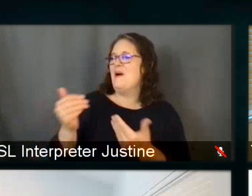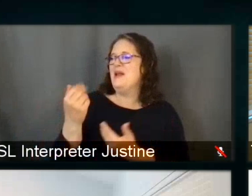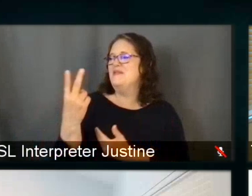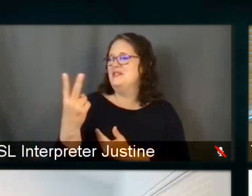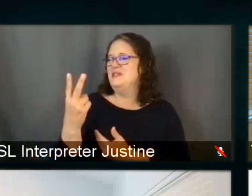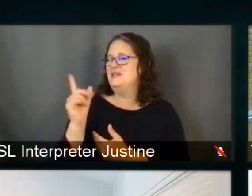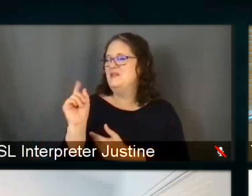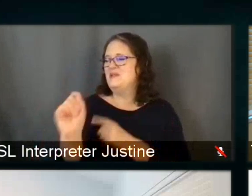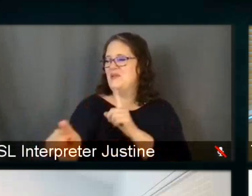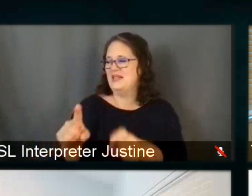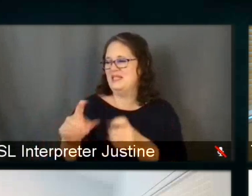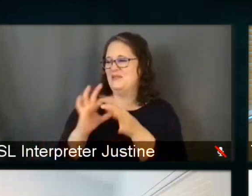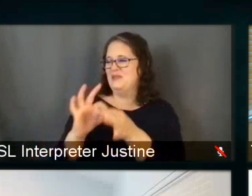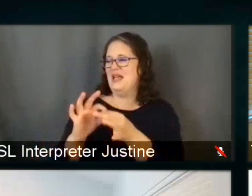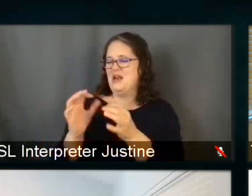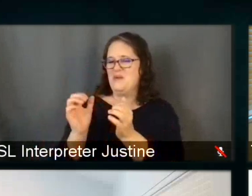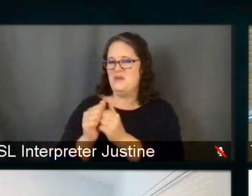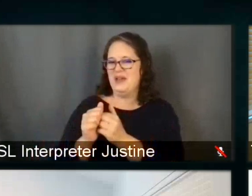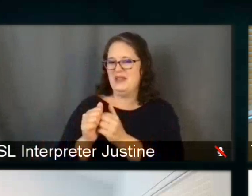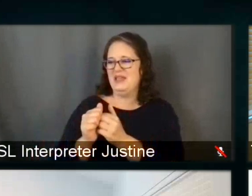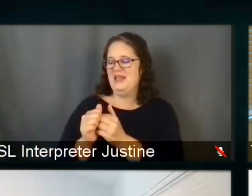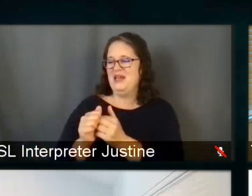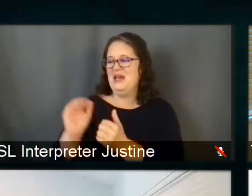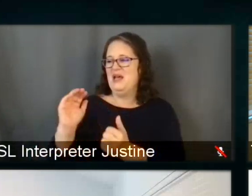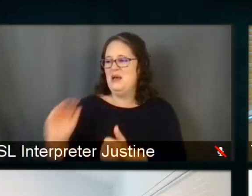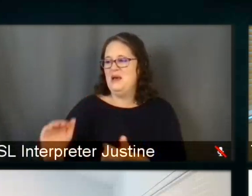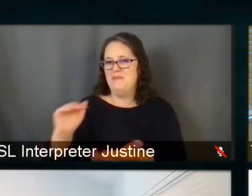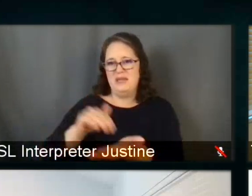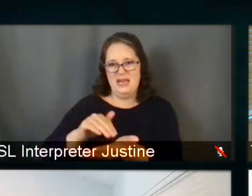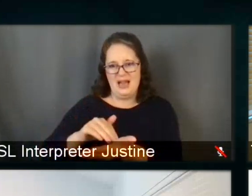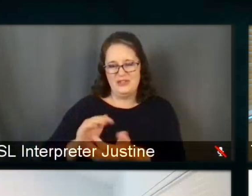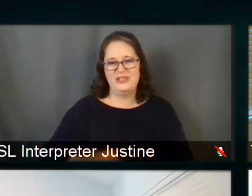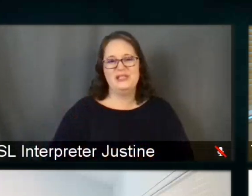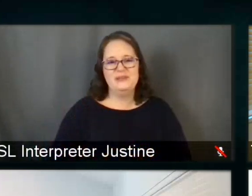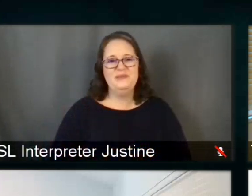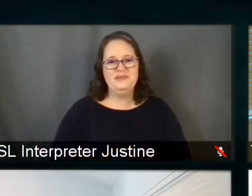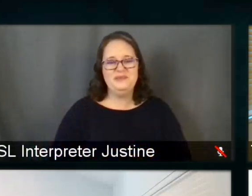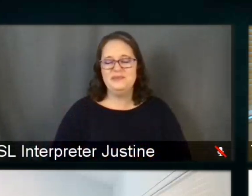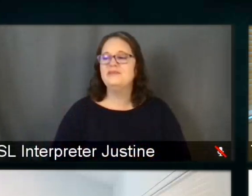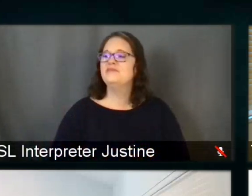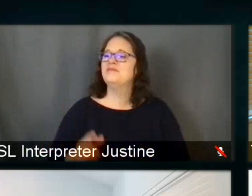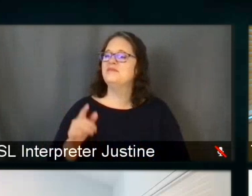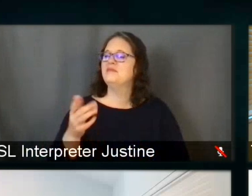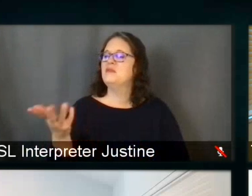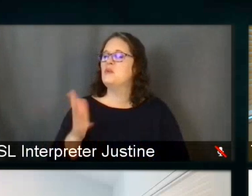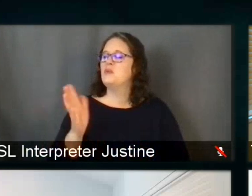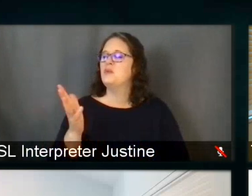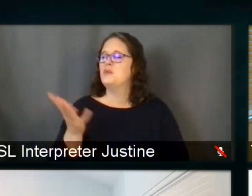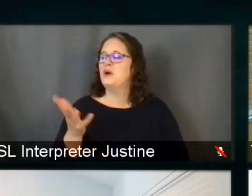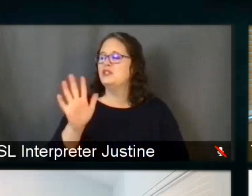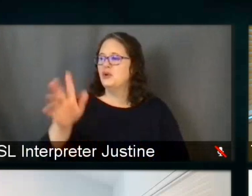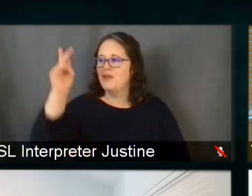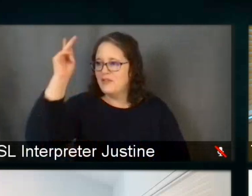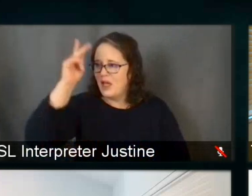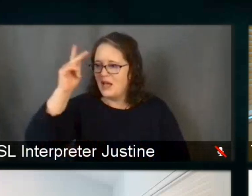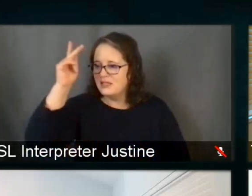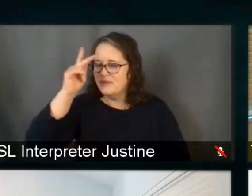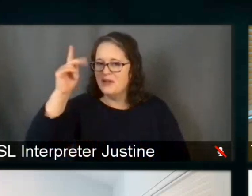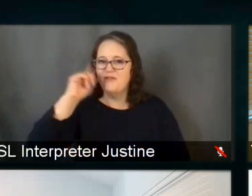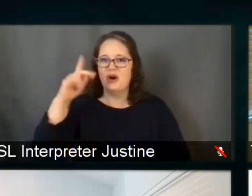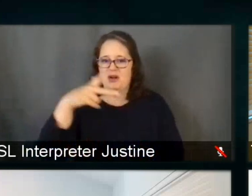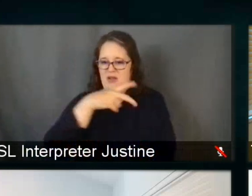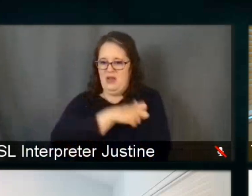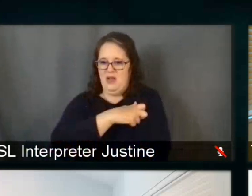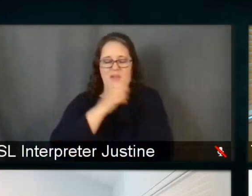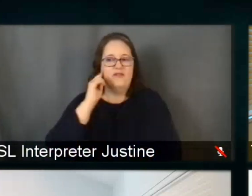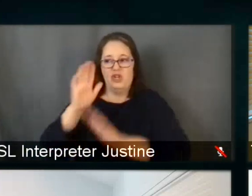pediatrics. OK, not about outreach. The first is tell us a little bit about your philosophy about vaccinating children and what you think is